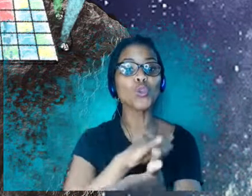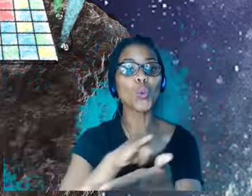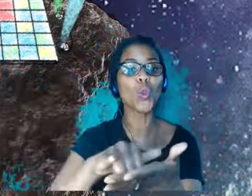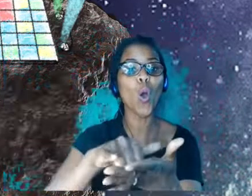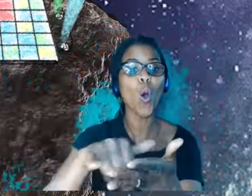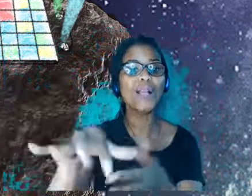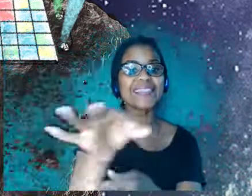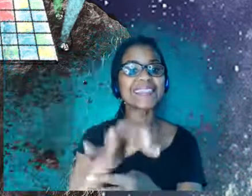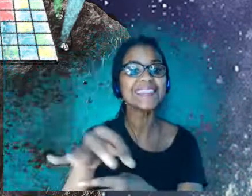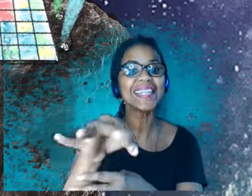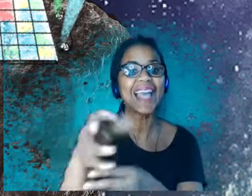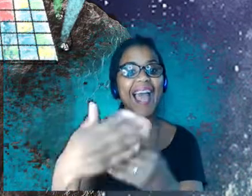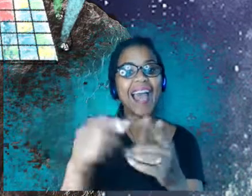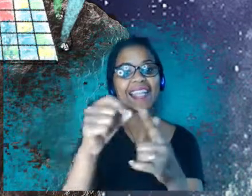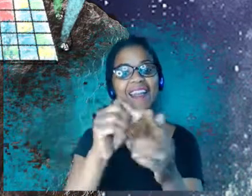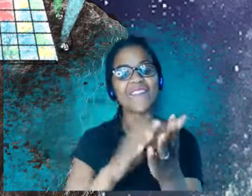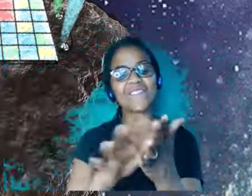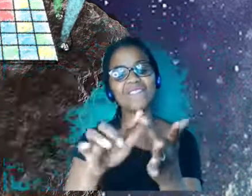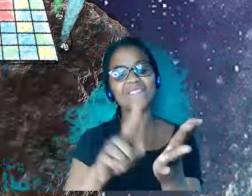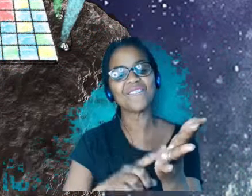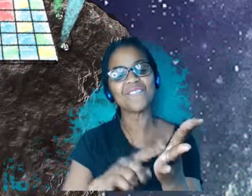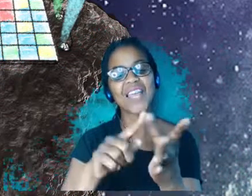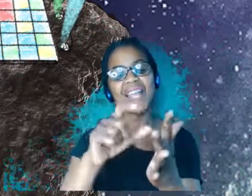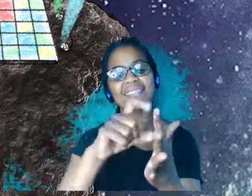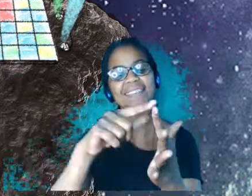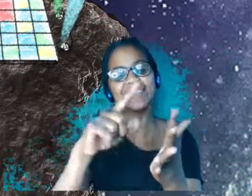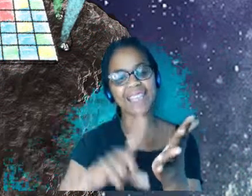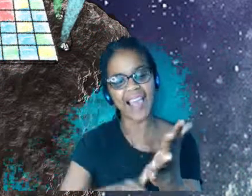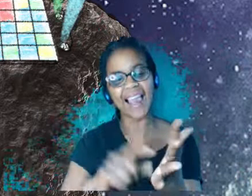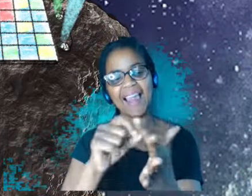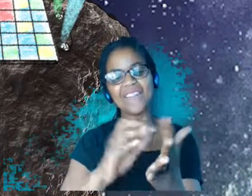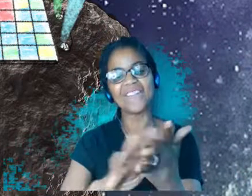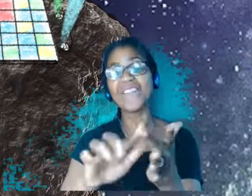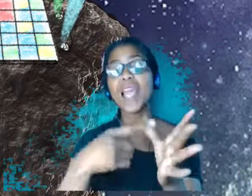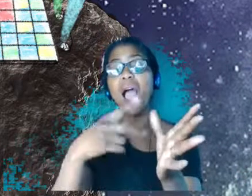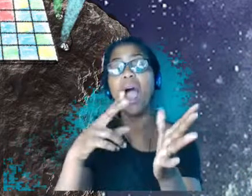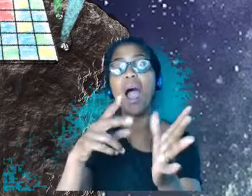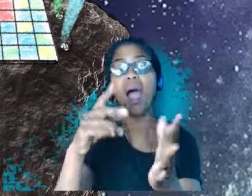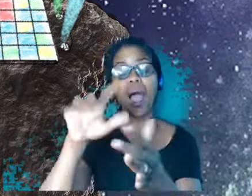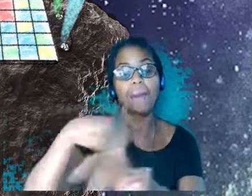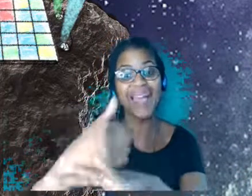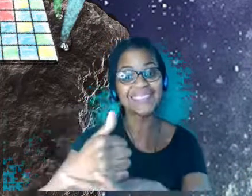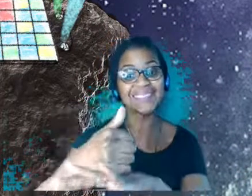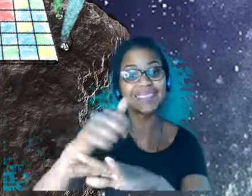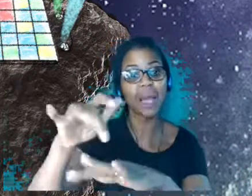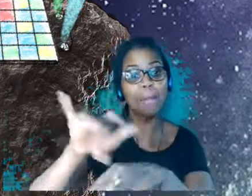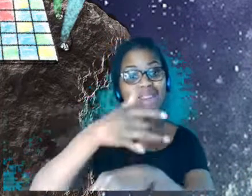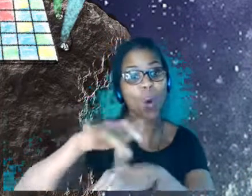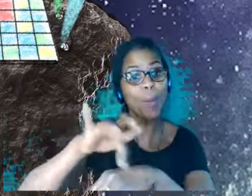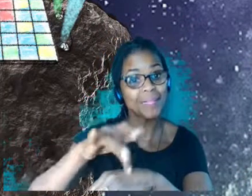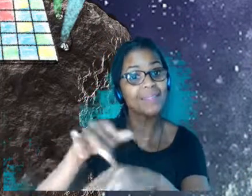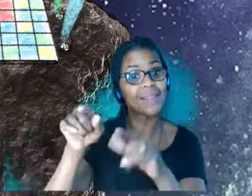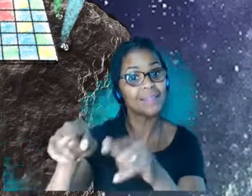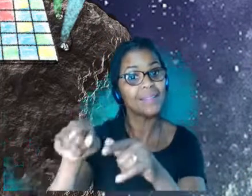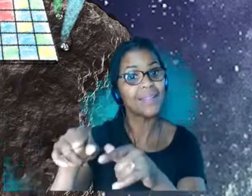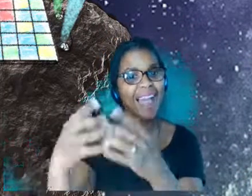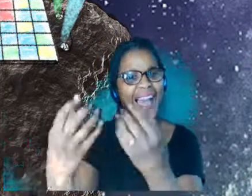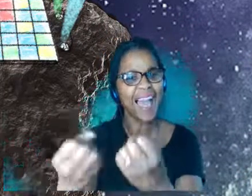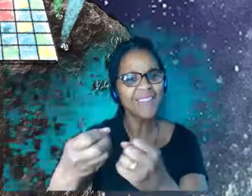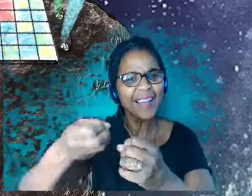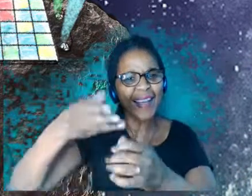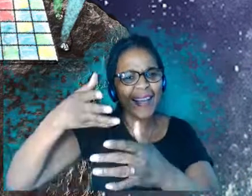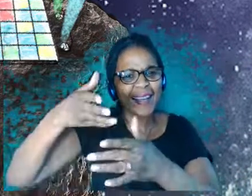based performance theatre. And they do like these experiential